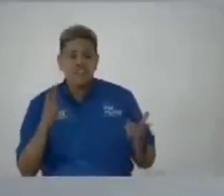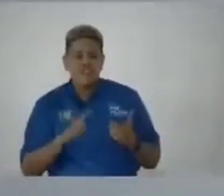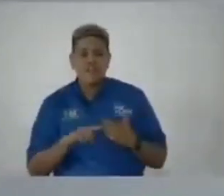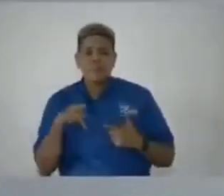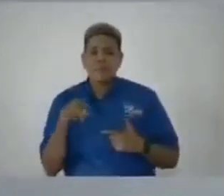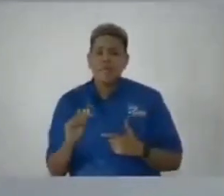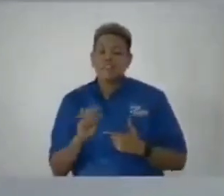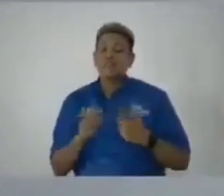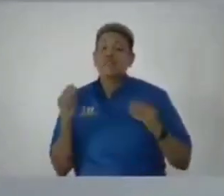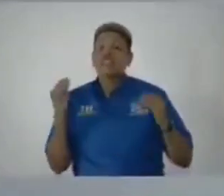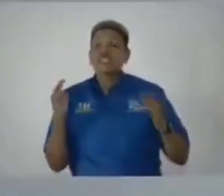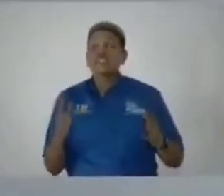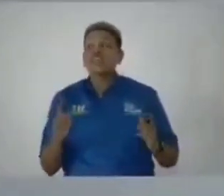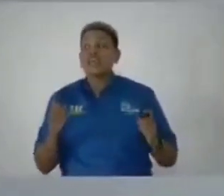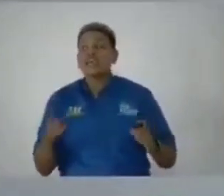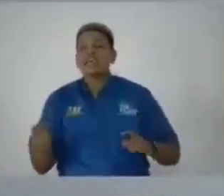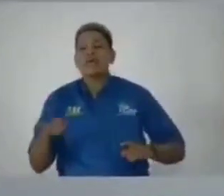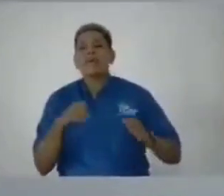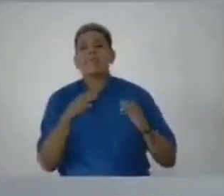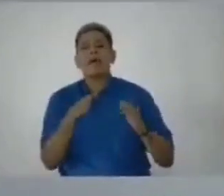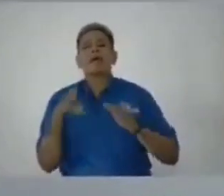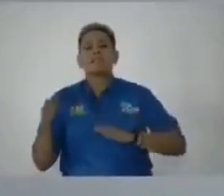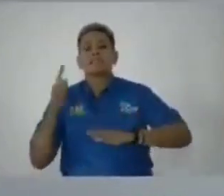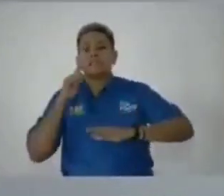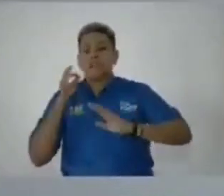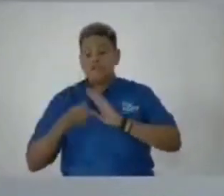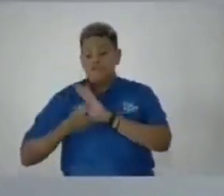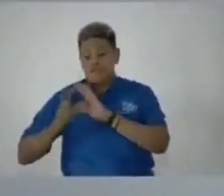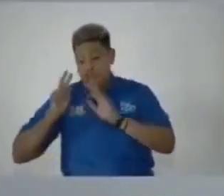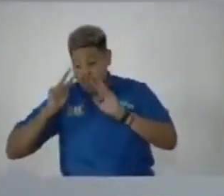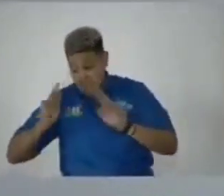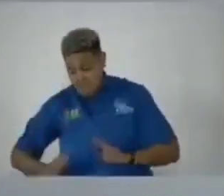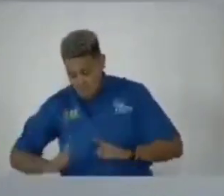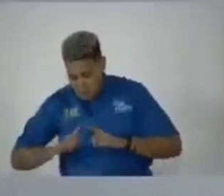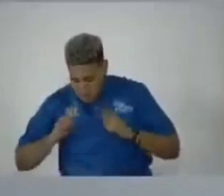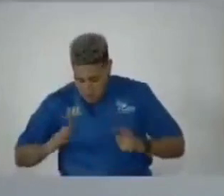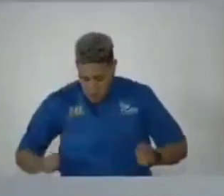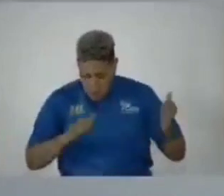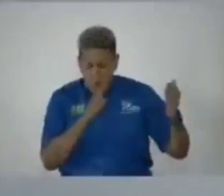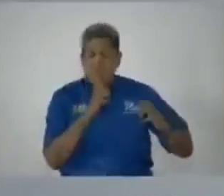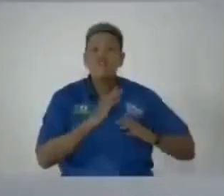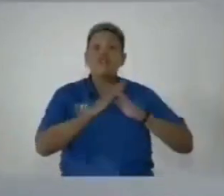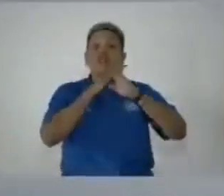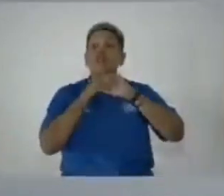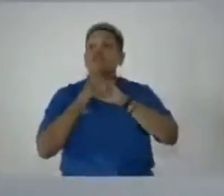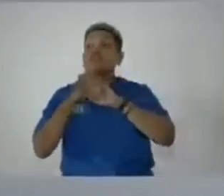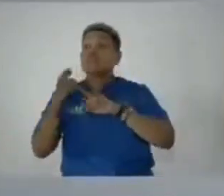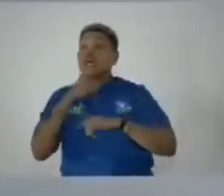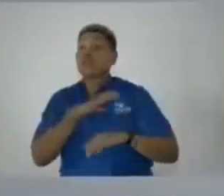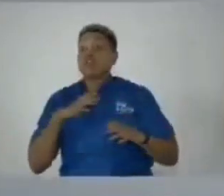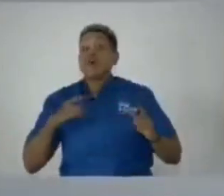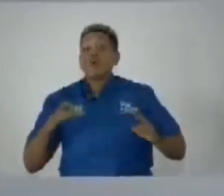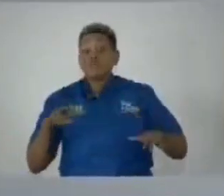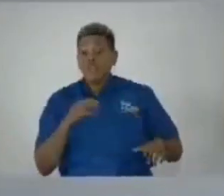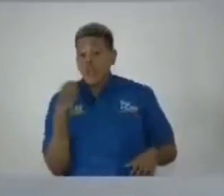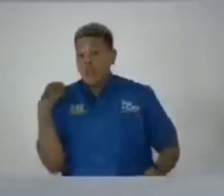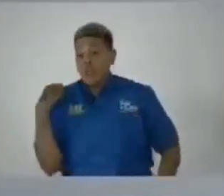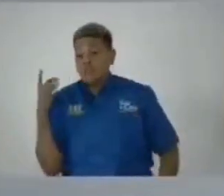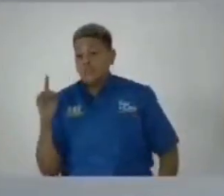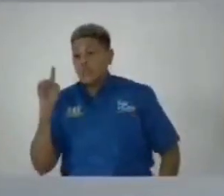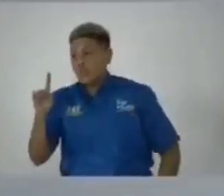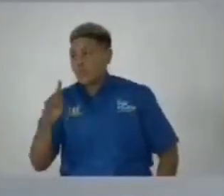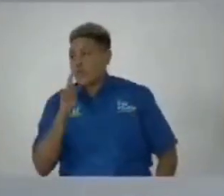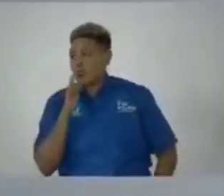and the teacher a mechanism of review and to remove the bar against taking the commission and its officers to court